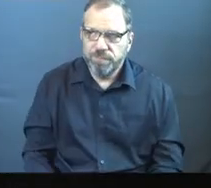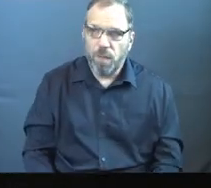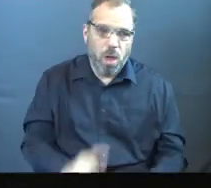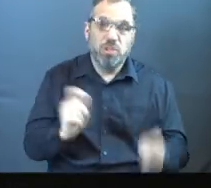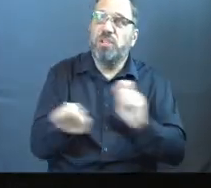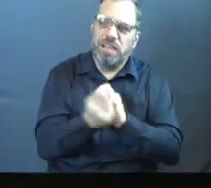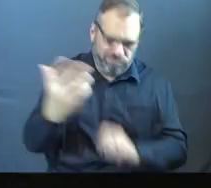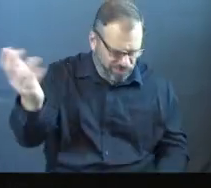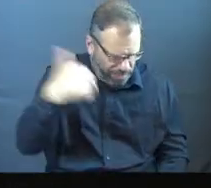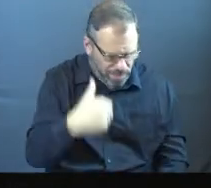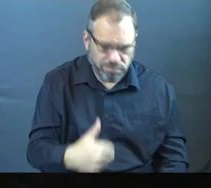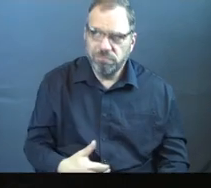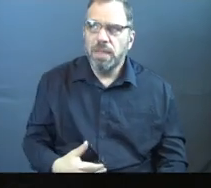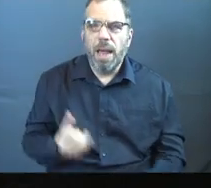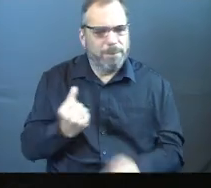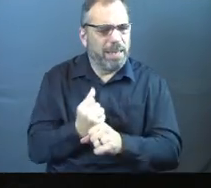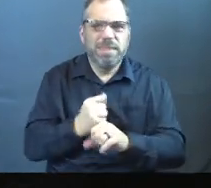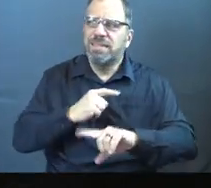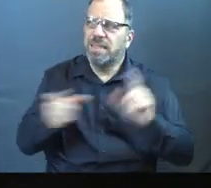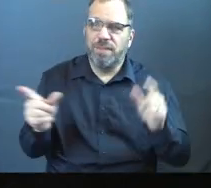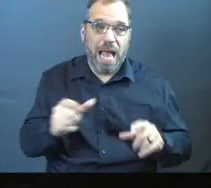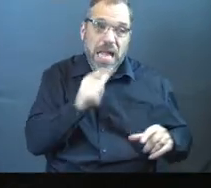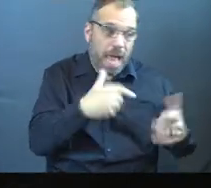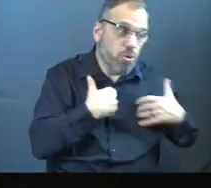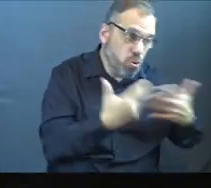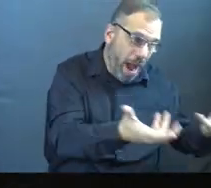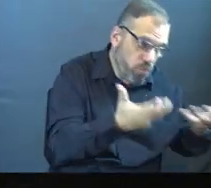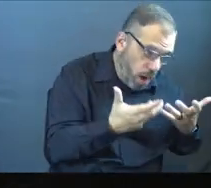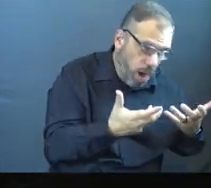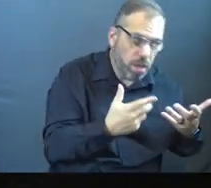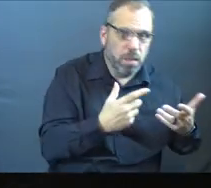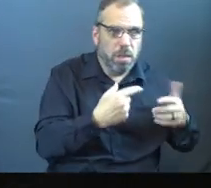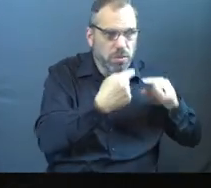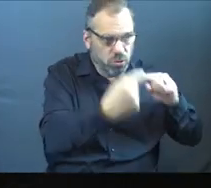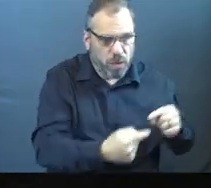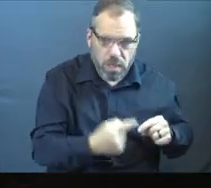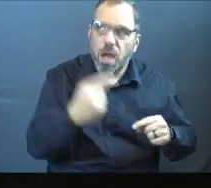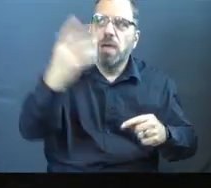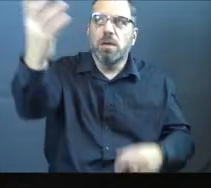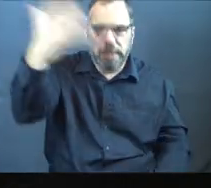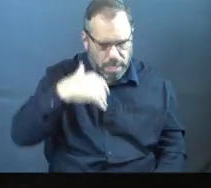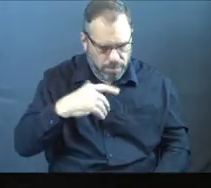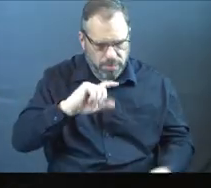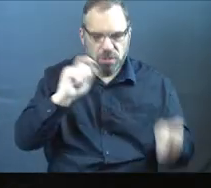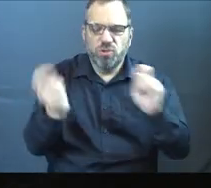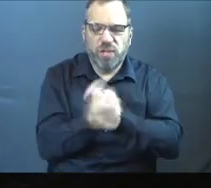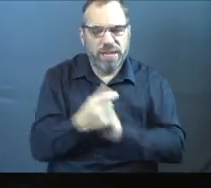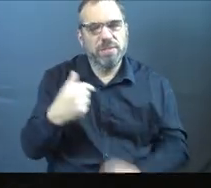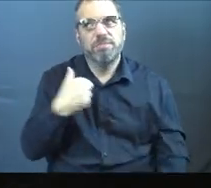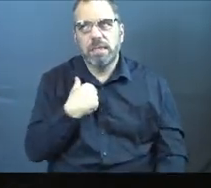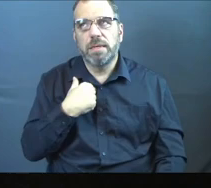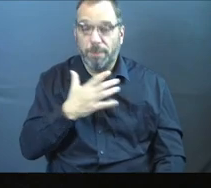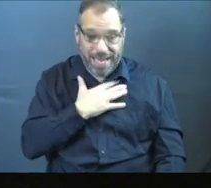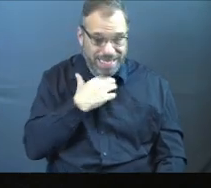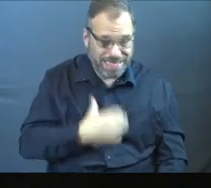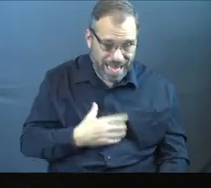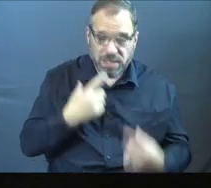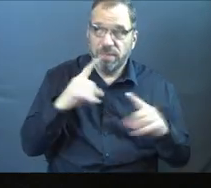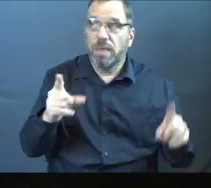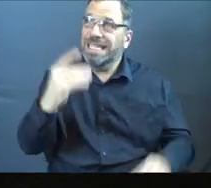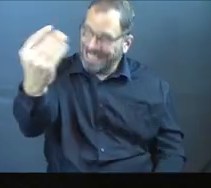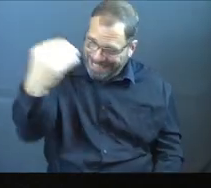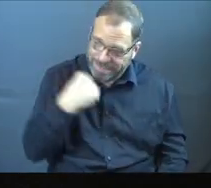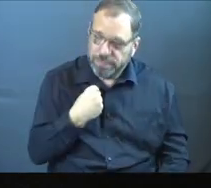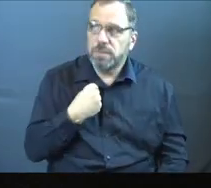Bring change into my life. Make me who you've called me to be, not who I'm struggling to hold on to my own self, my own desires, God. I need breakthrough. I need